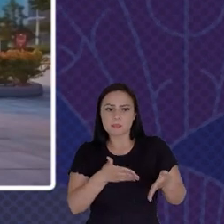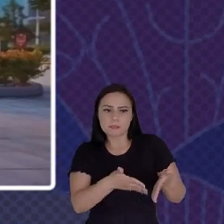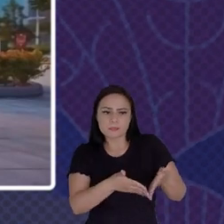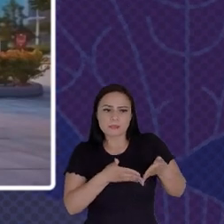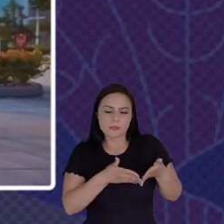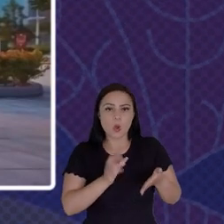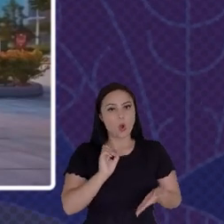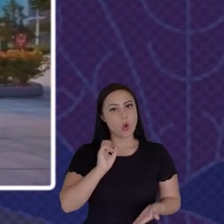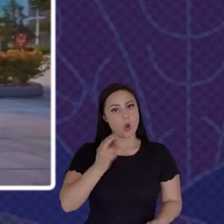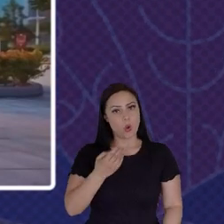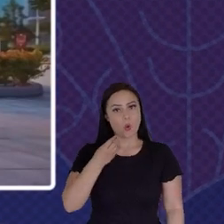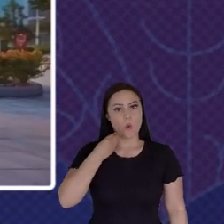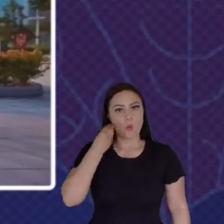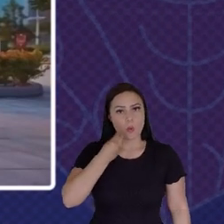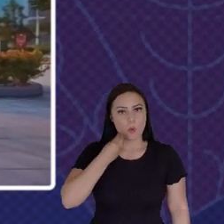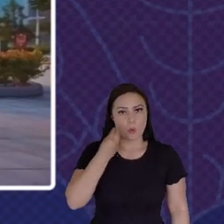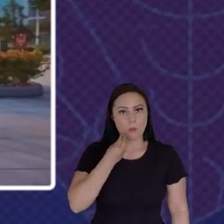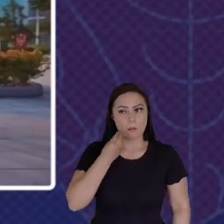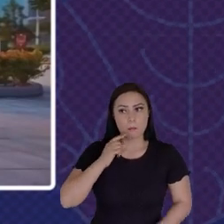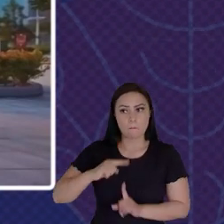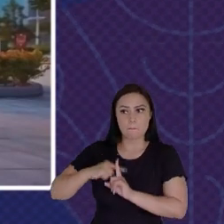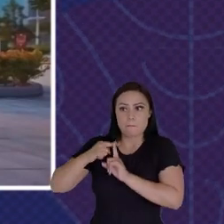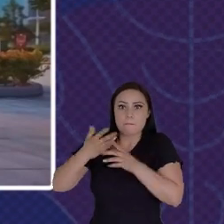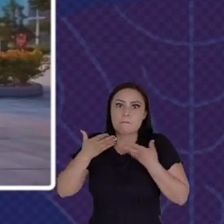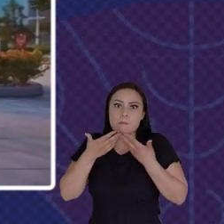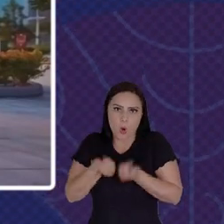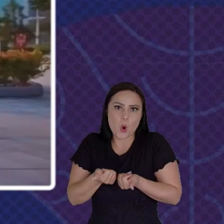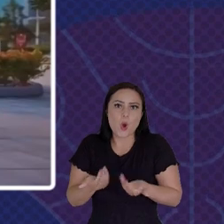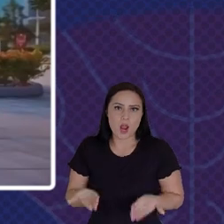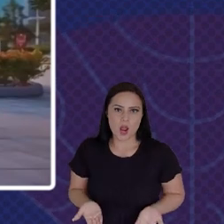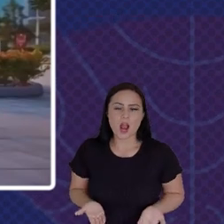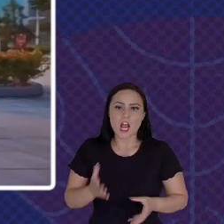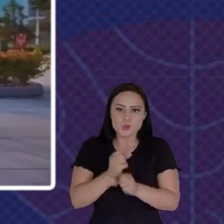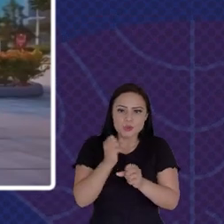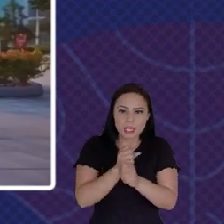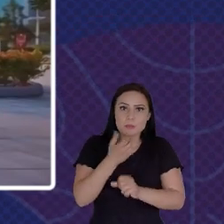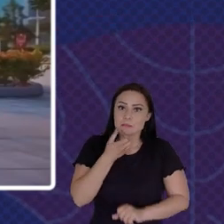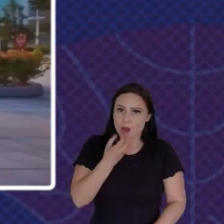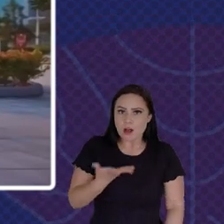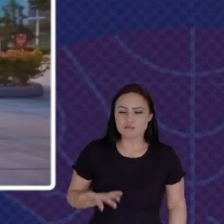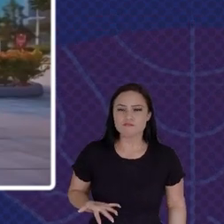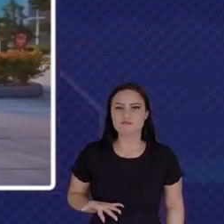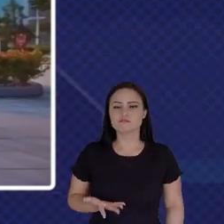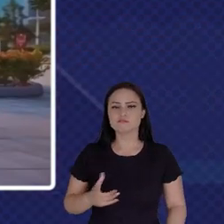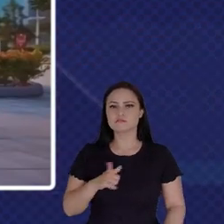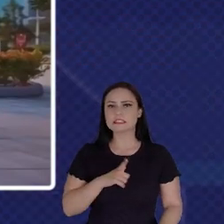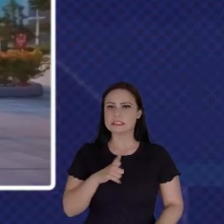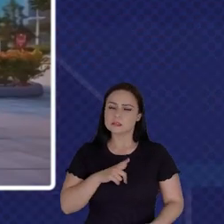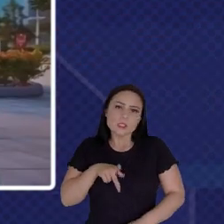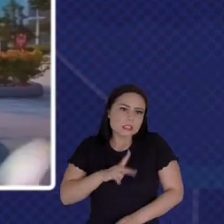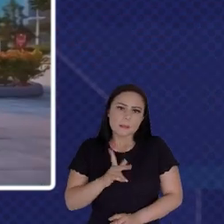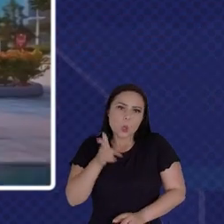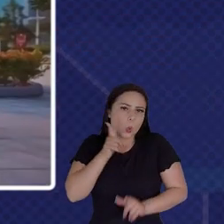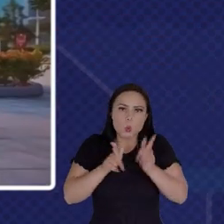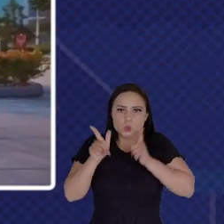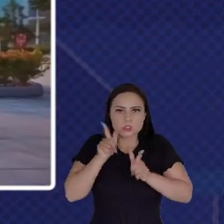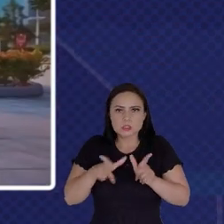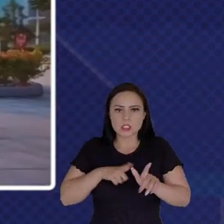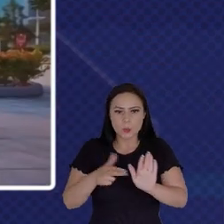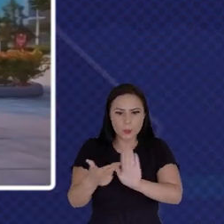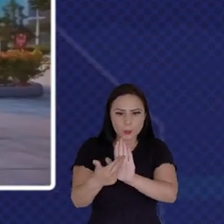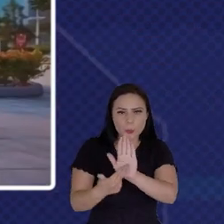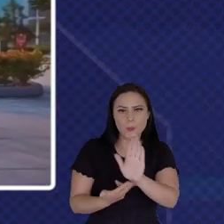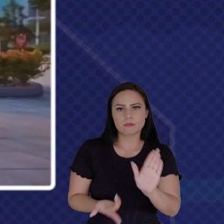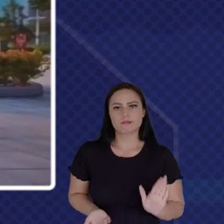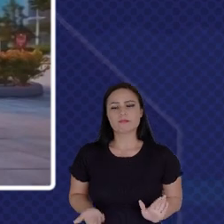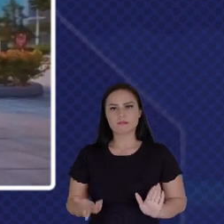Such That Even If The Outcome At The End Is Negative I Don't Get What I Want From A Regulator I Make An Appeal And It Doesn't Turn